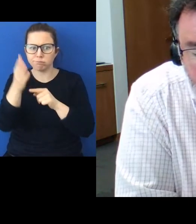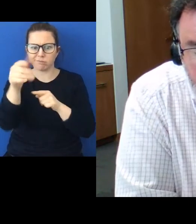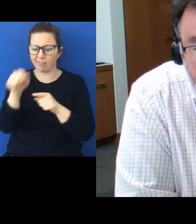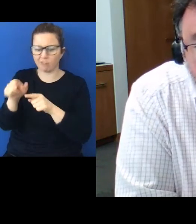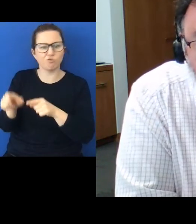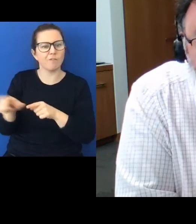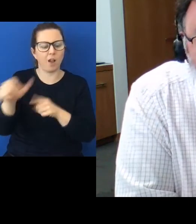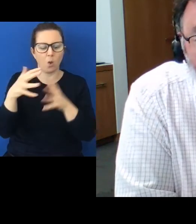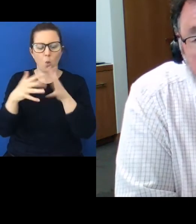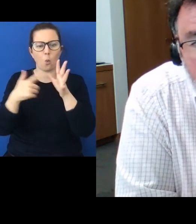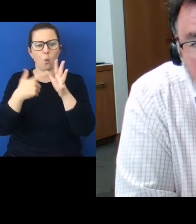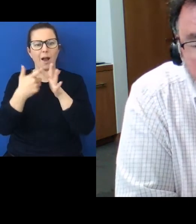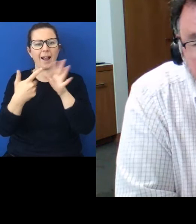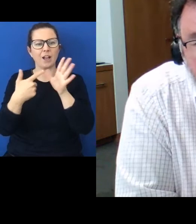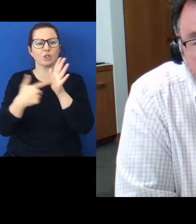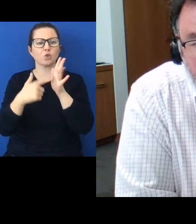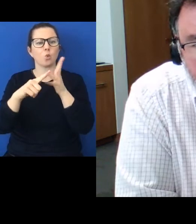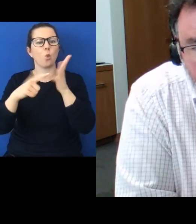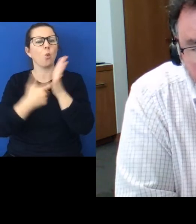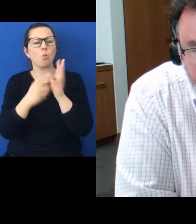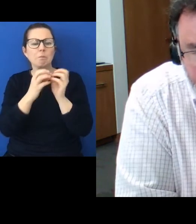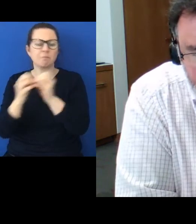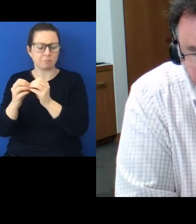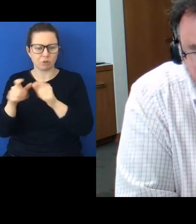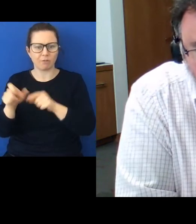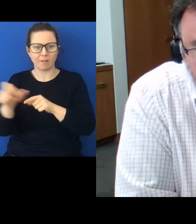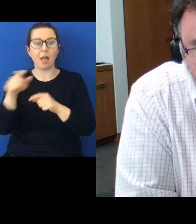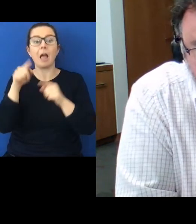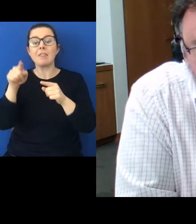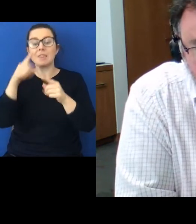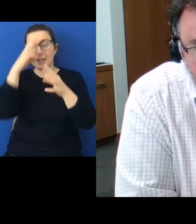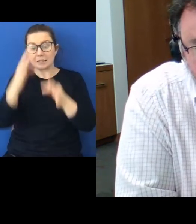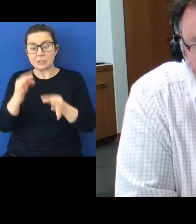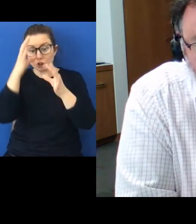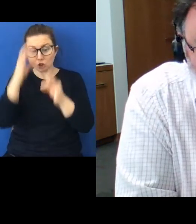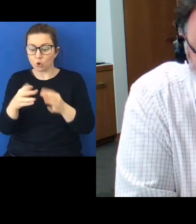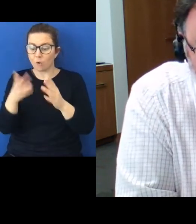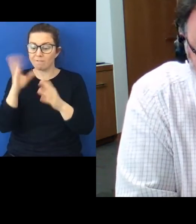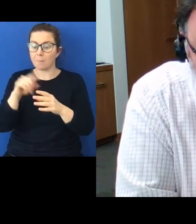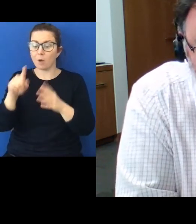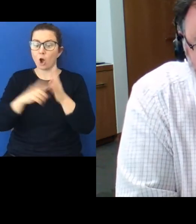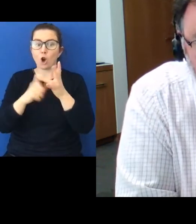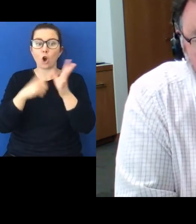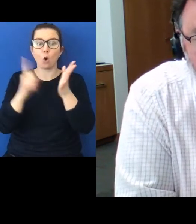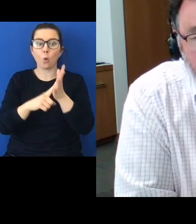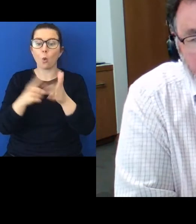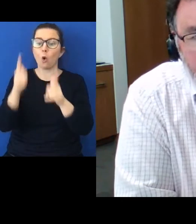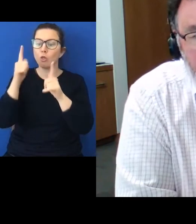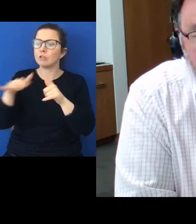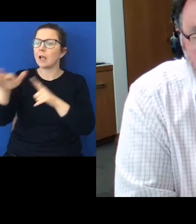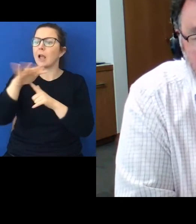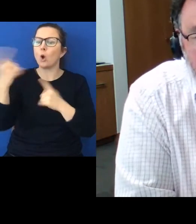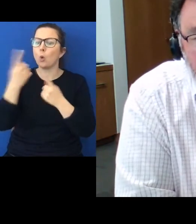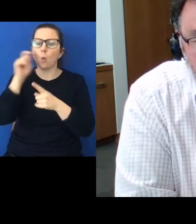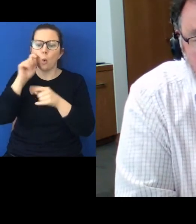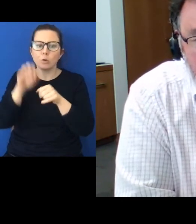and all decision-making below that local authority at regional water distribution level and